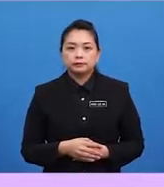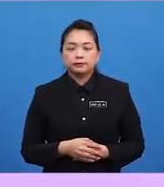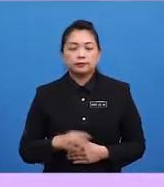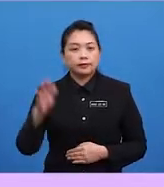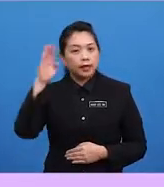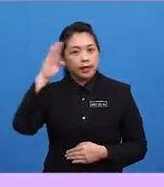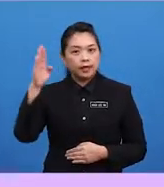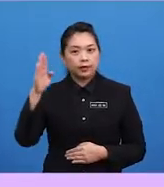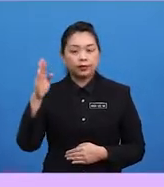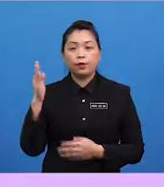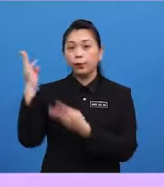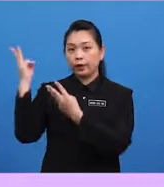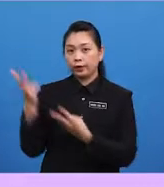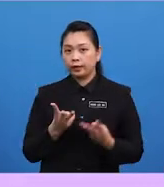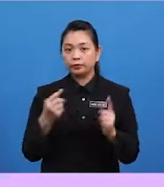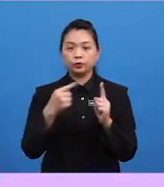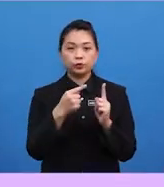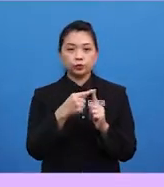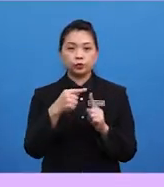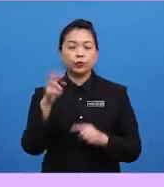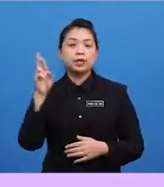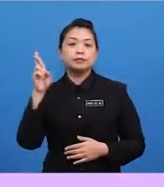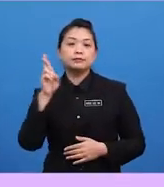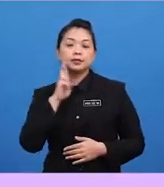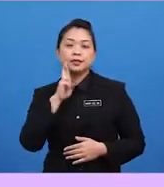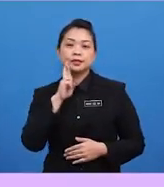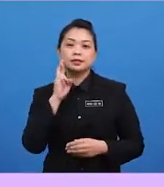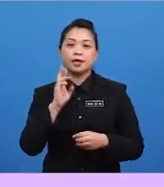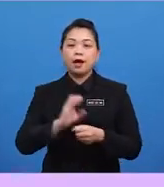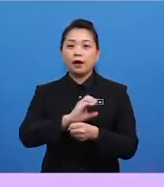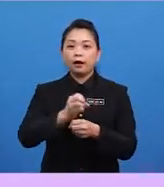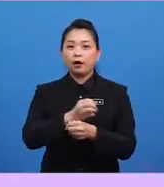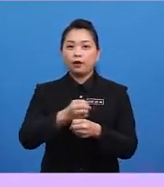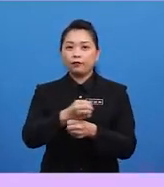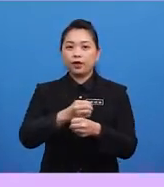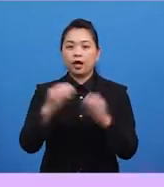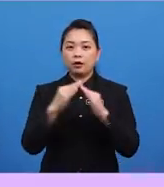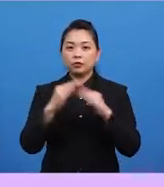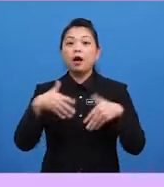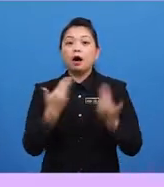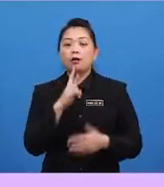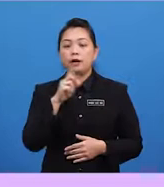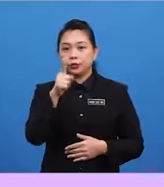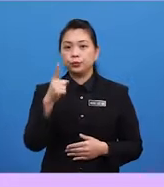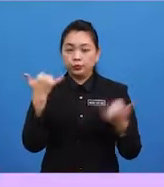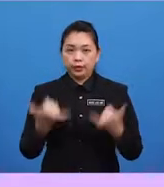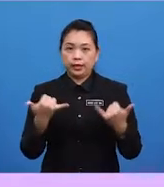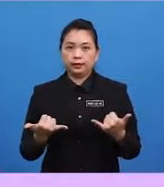Hello, welcome to the Rita's Coffee's house. How are you today?